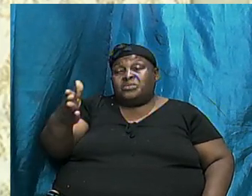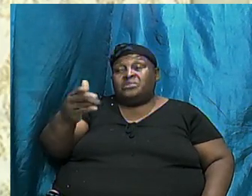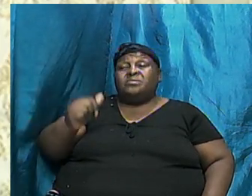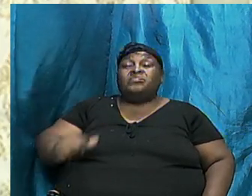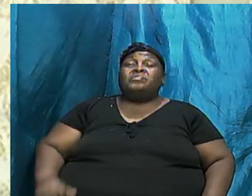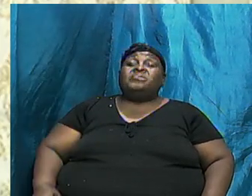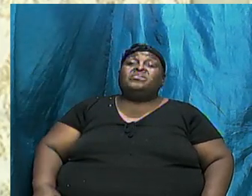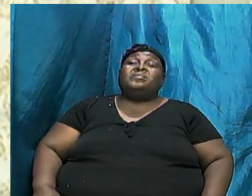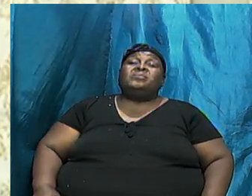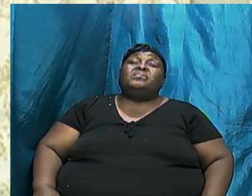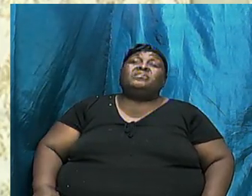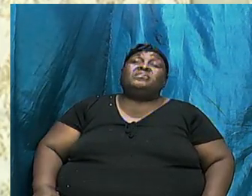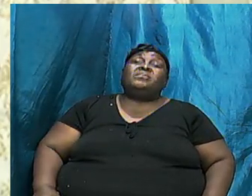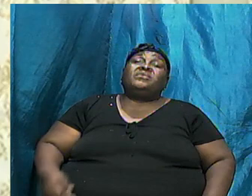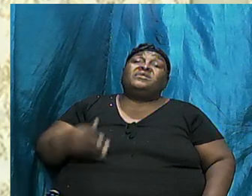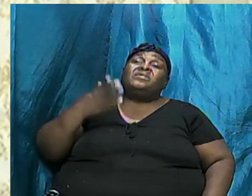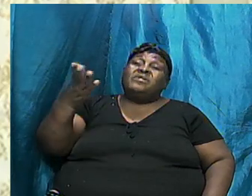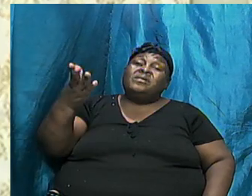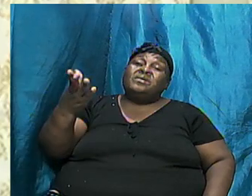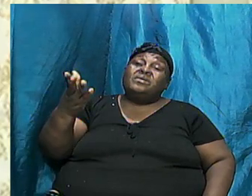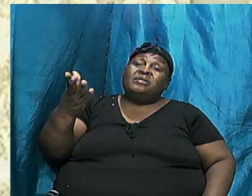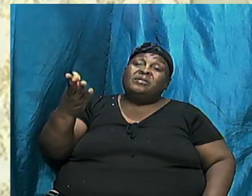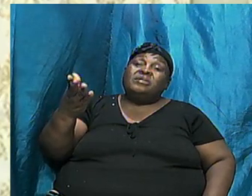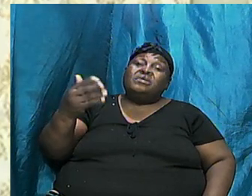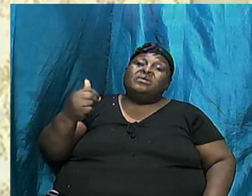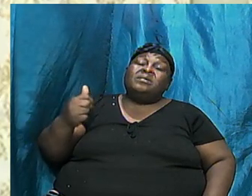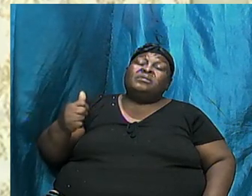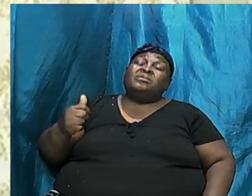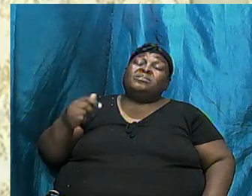They Were Contemporaries